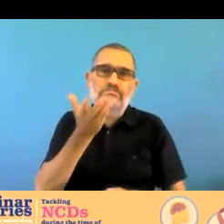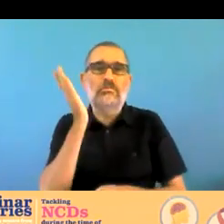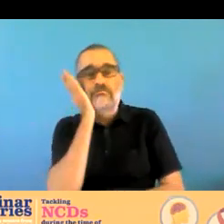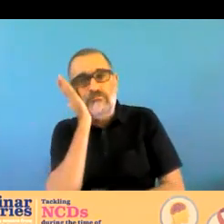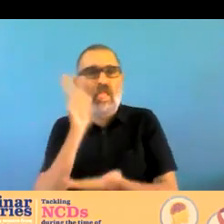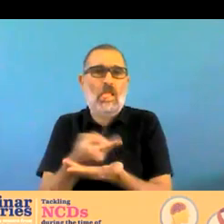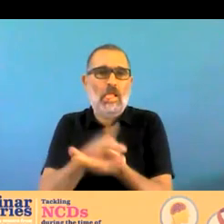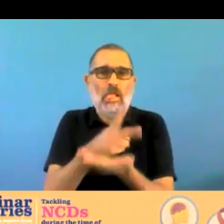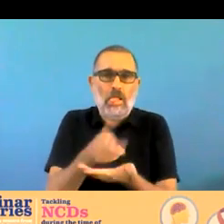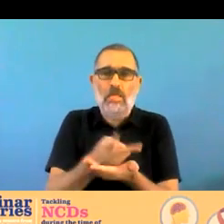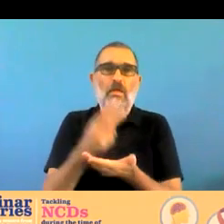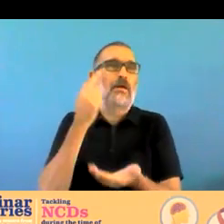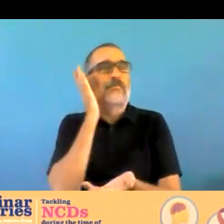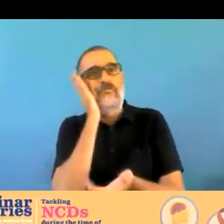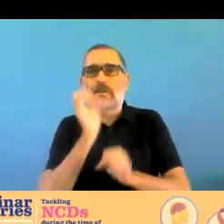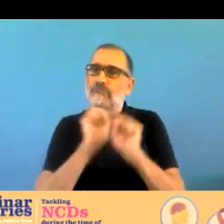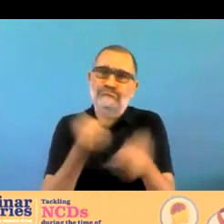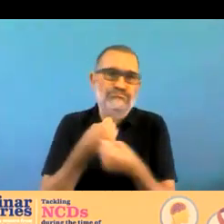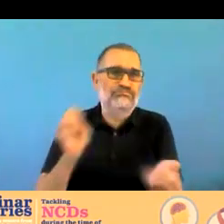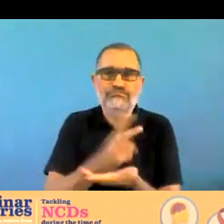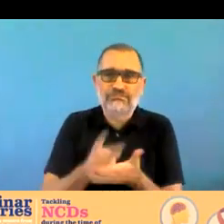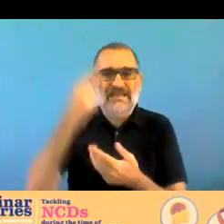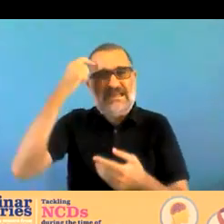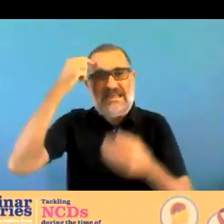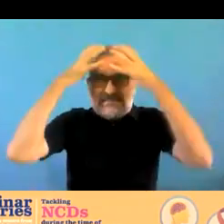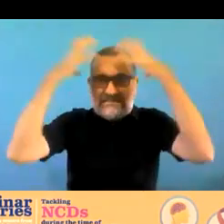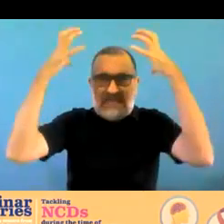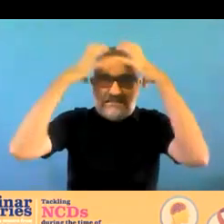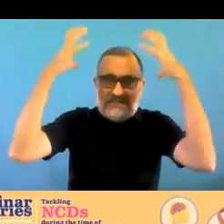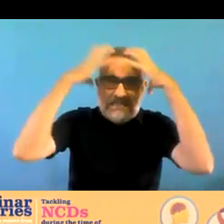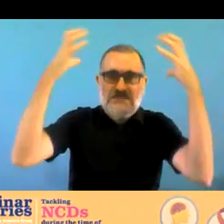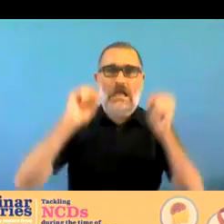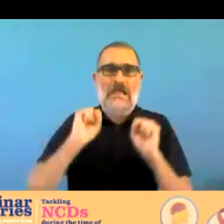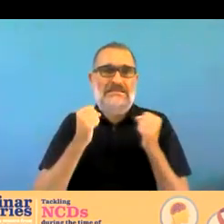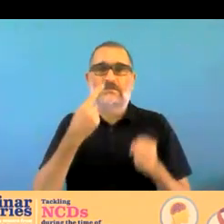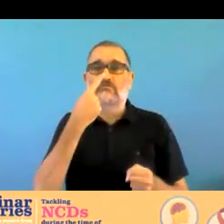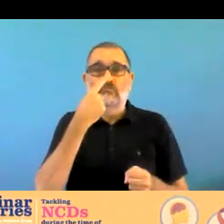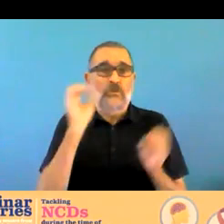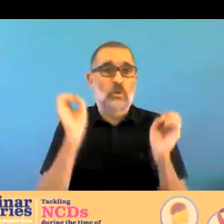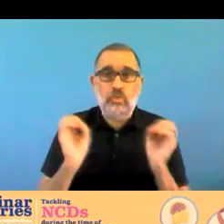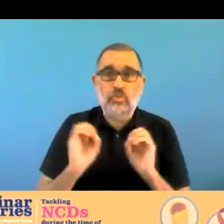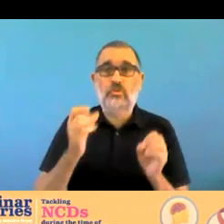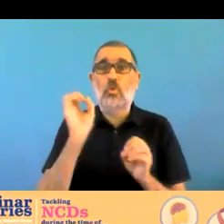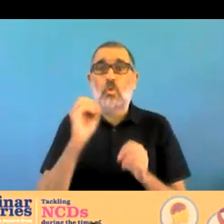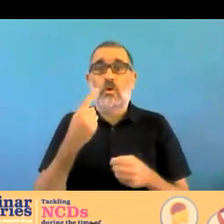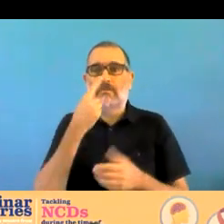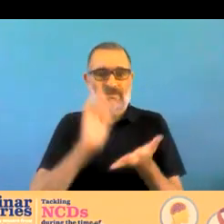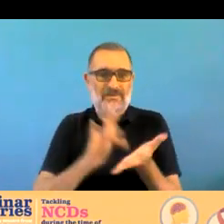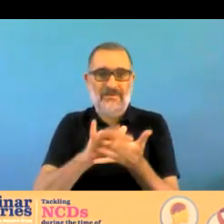senses affected which are neurological uh results